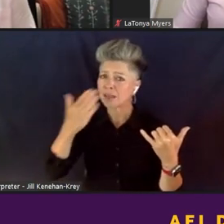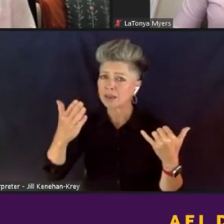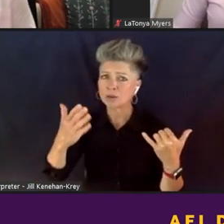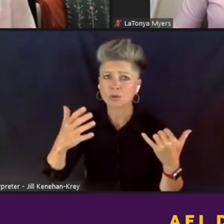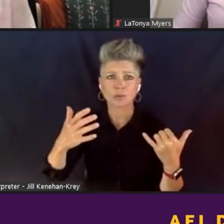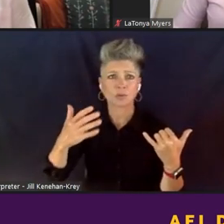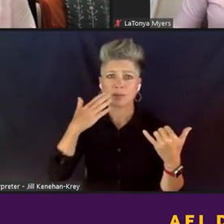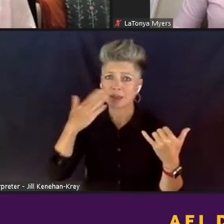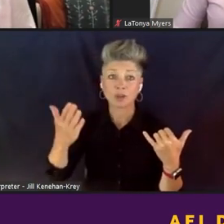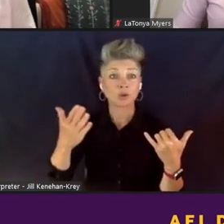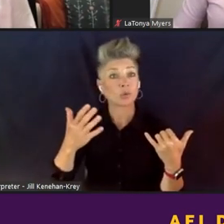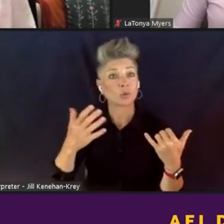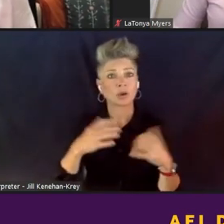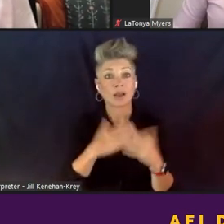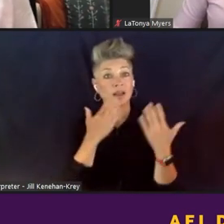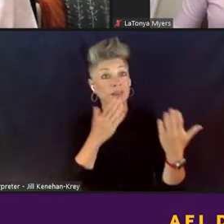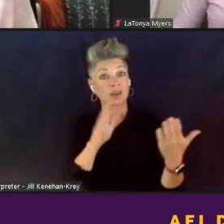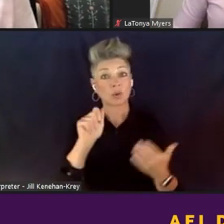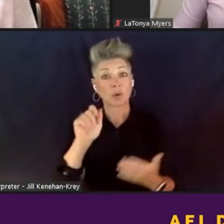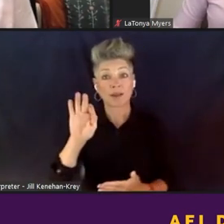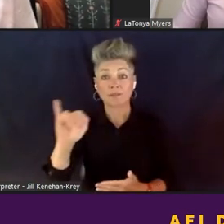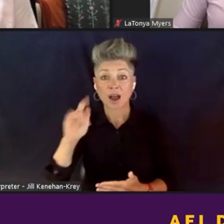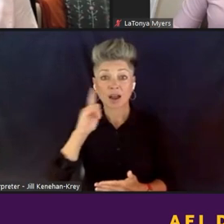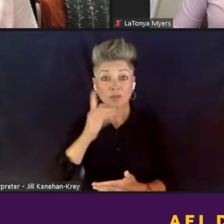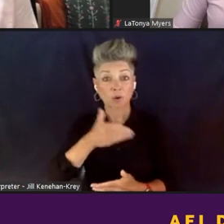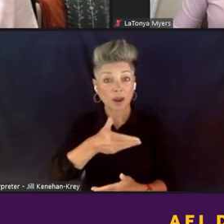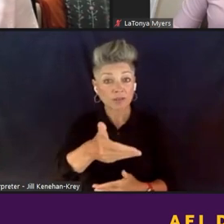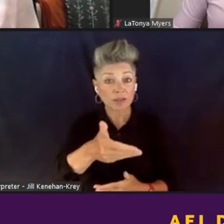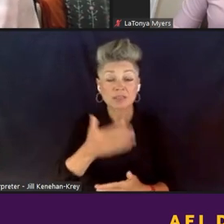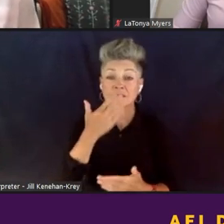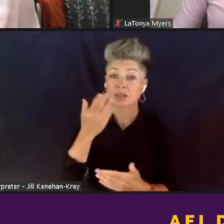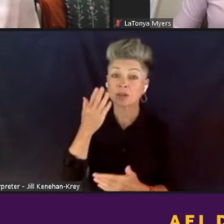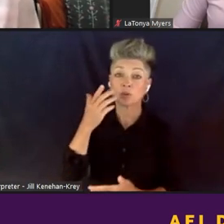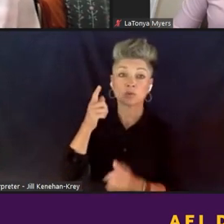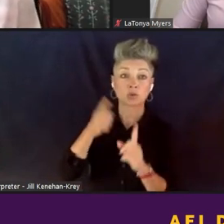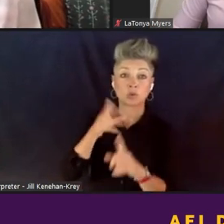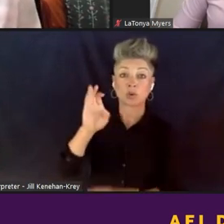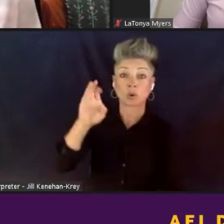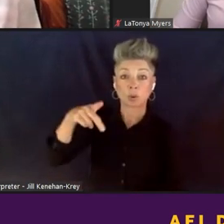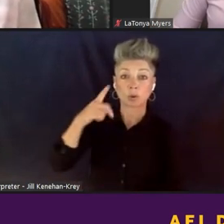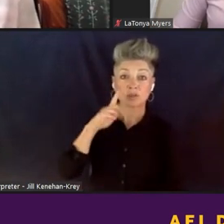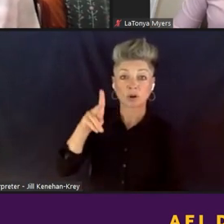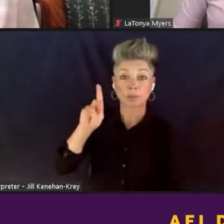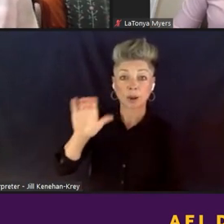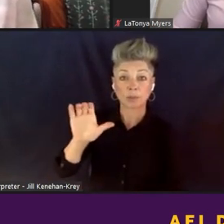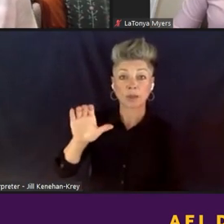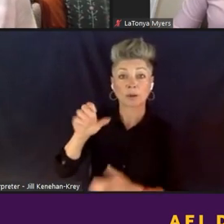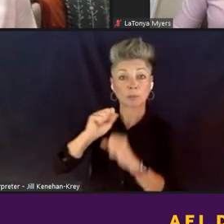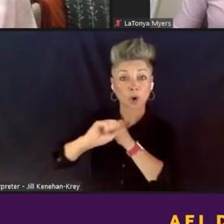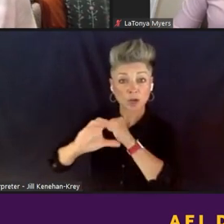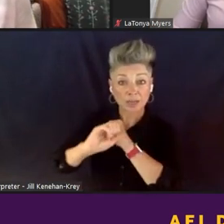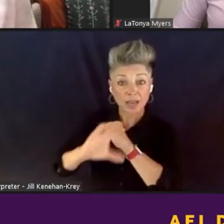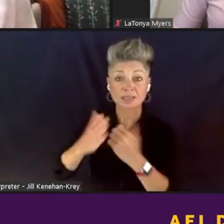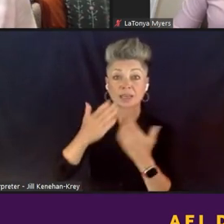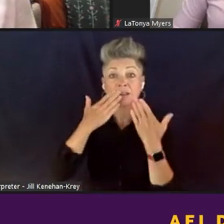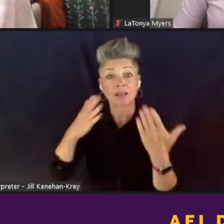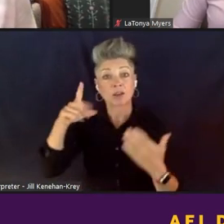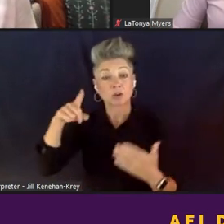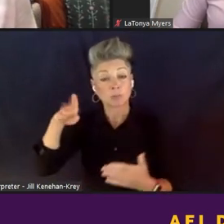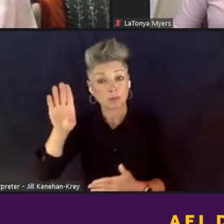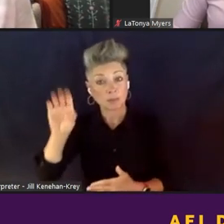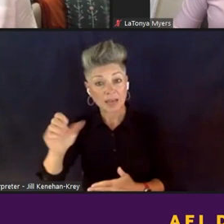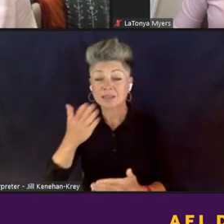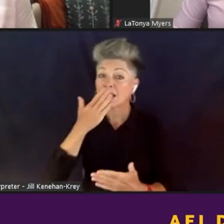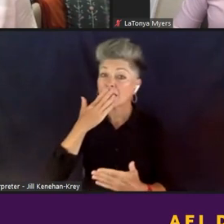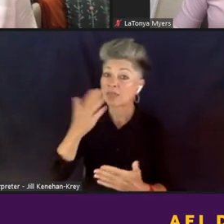thank you to AFI for having us. Thank you to the Corporation for Public Broadcasting. Thank you, PBS. Thank you to all the audience members